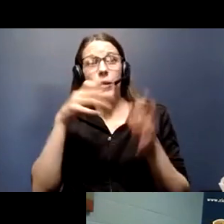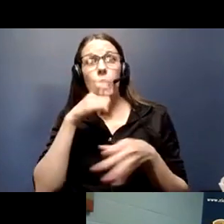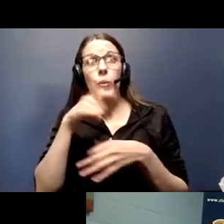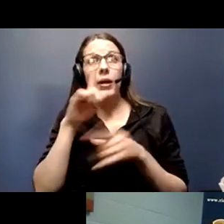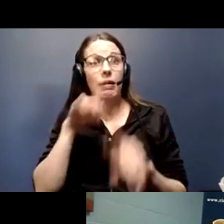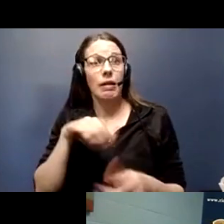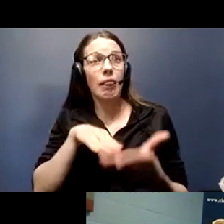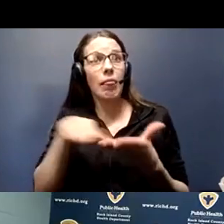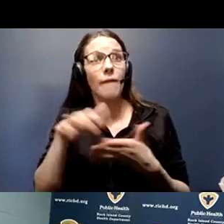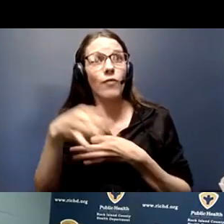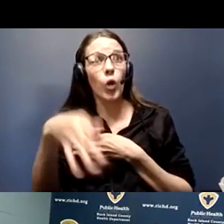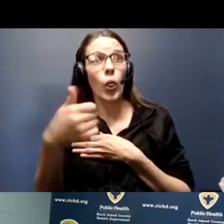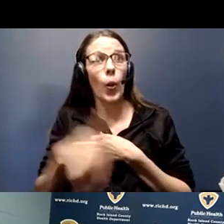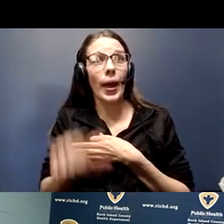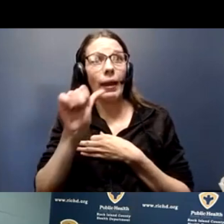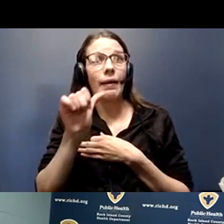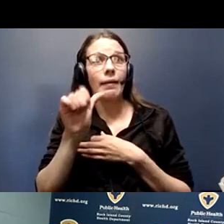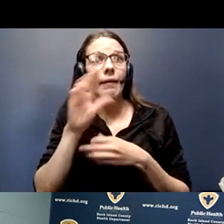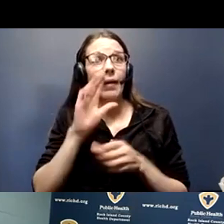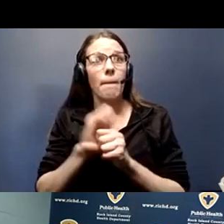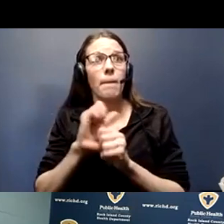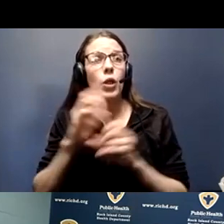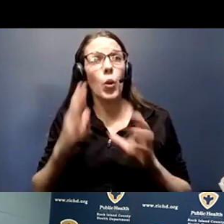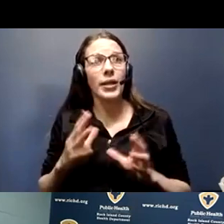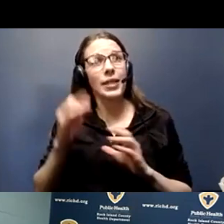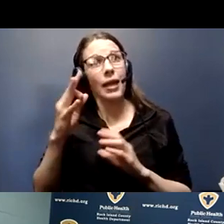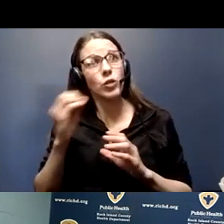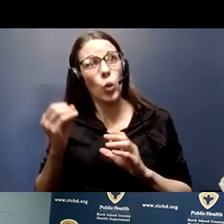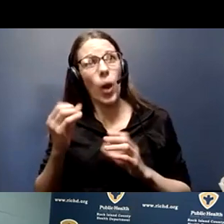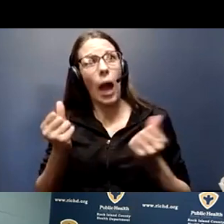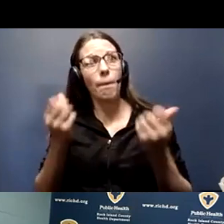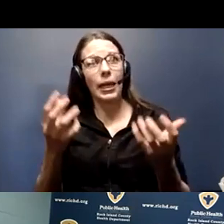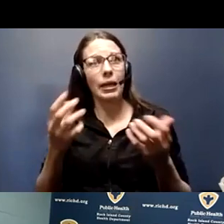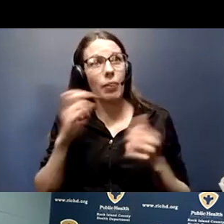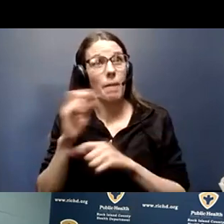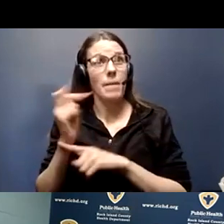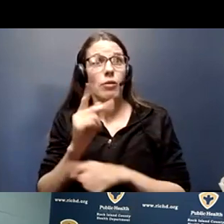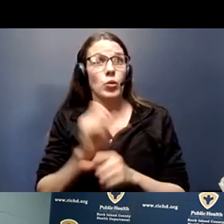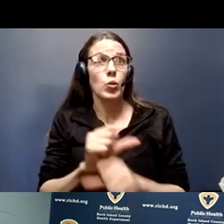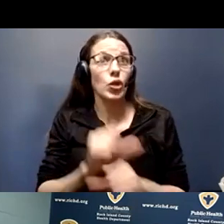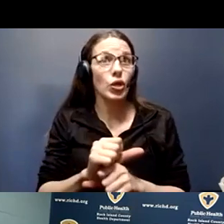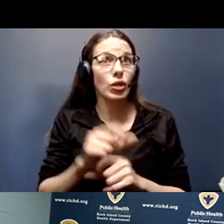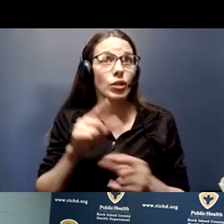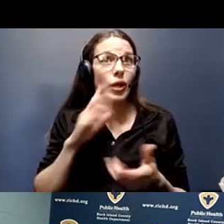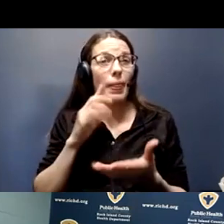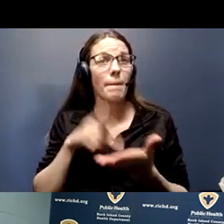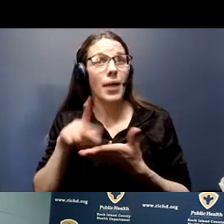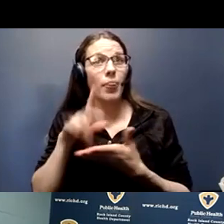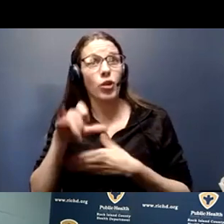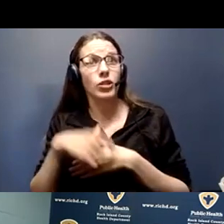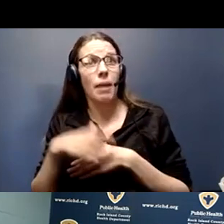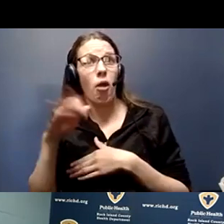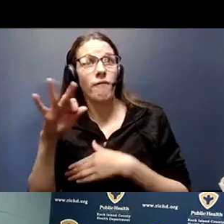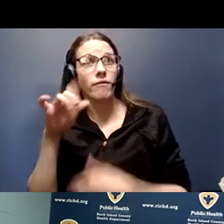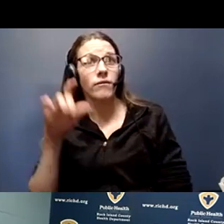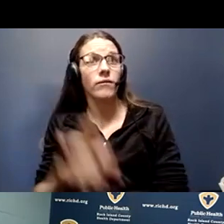off or furlough any employees? If so, how many, and have they been able to return to work, and did they get paid during their time off?